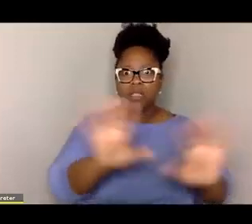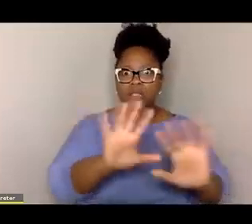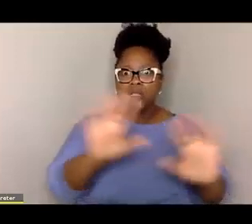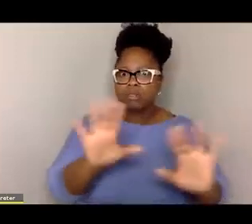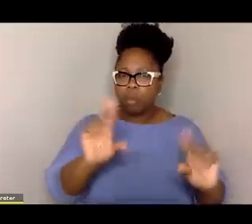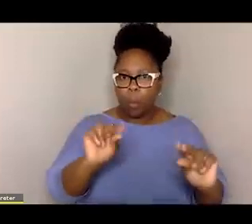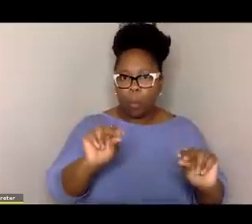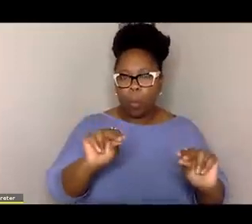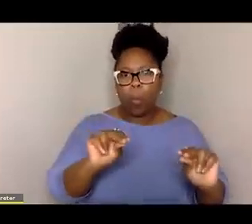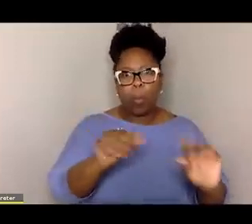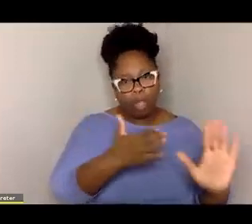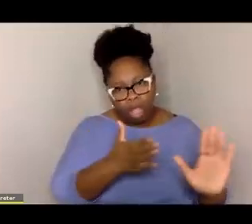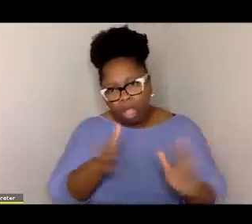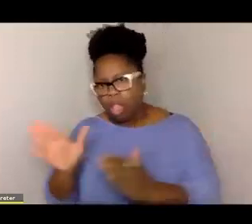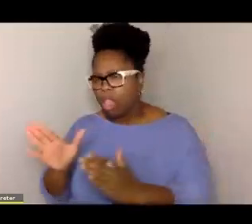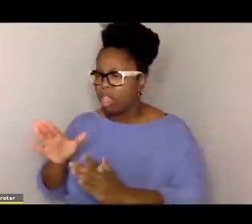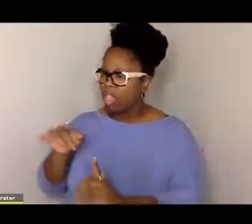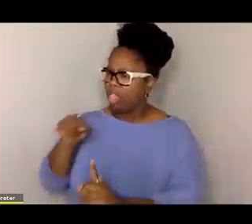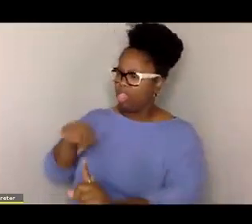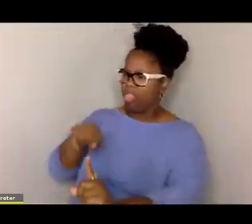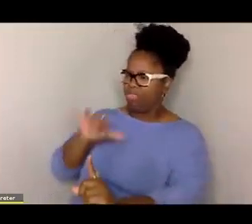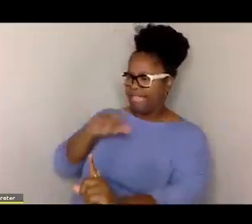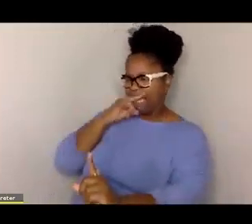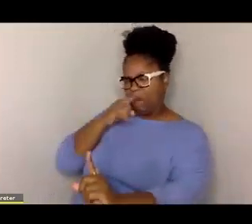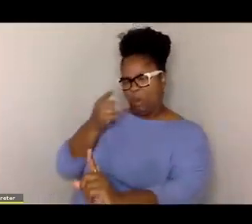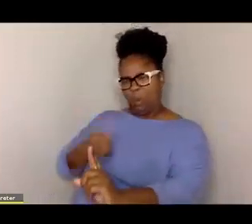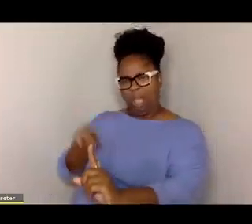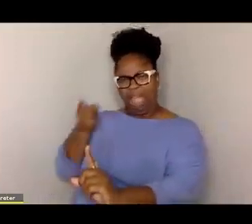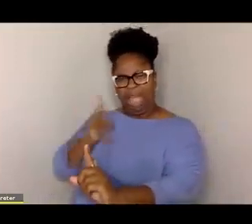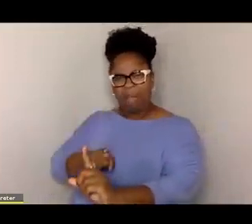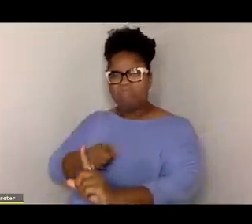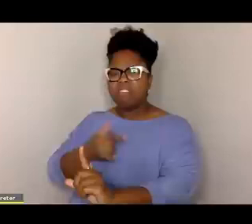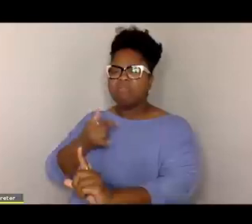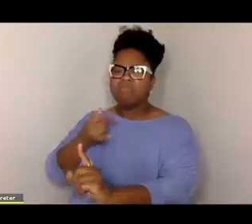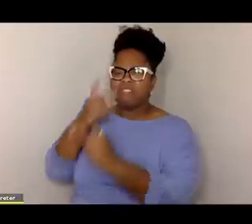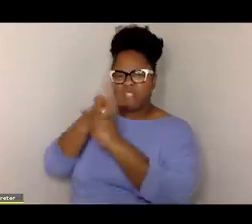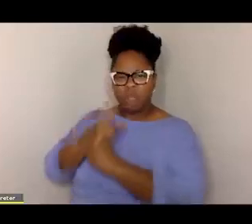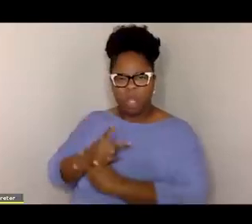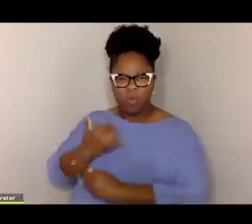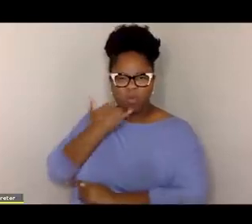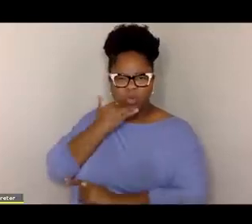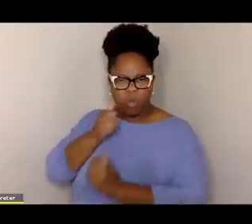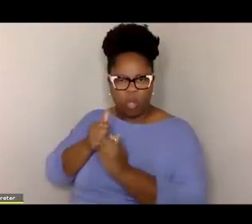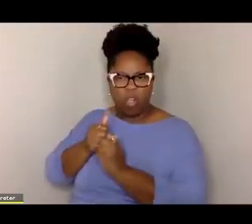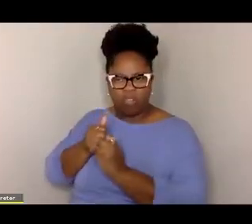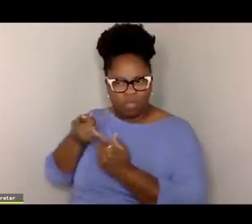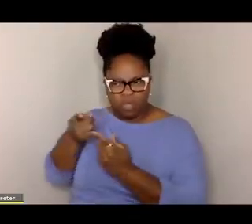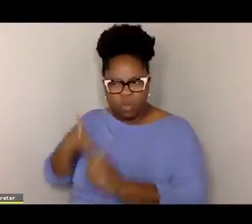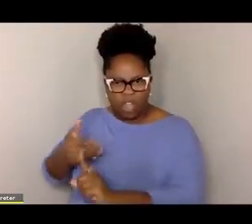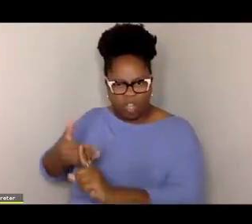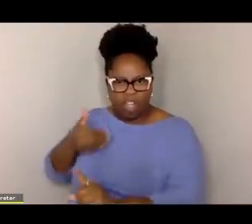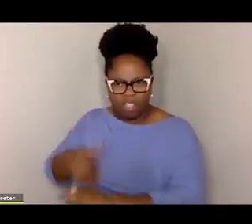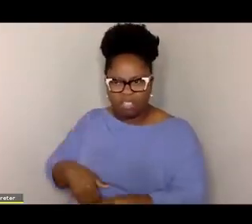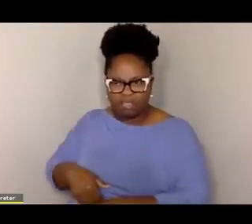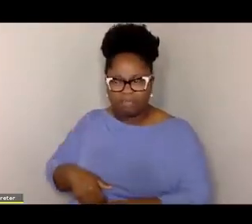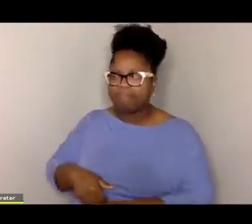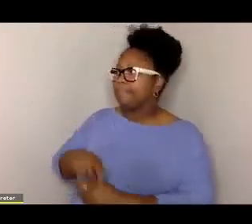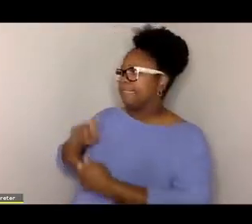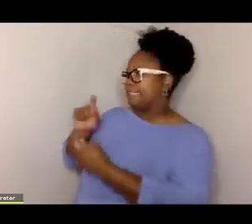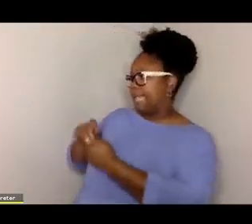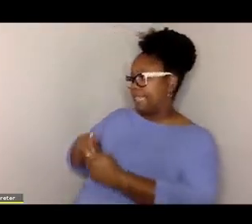office, your brain should be saying, what happened to this kid? Let's figure out what's going on. Exactly.